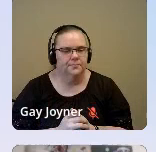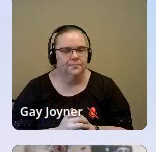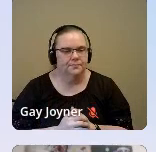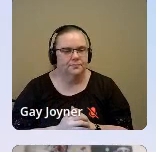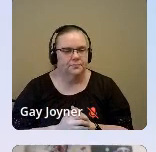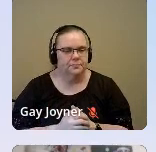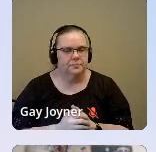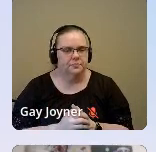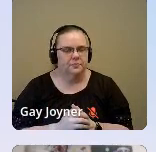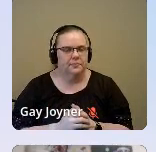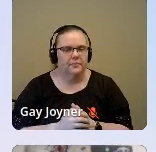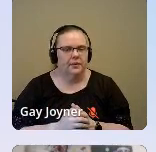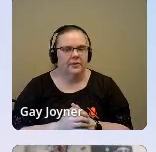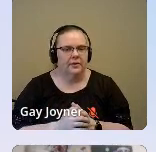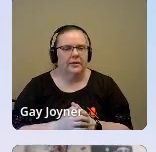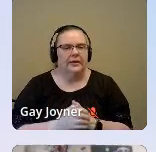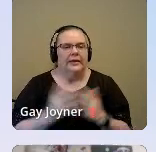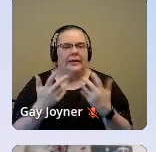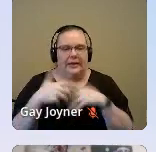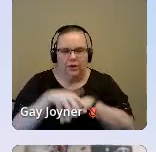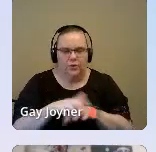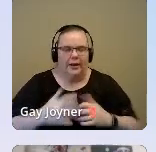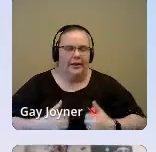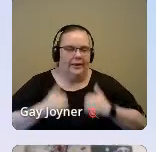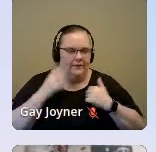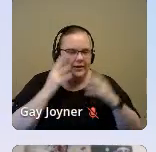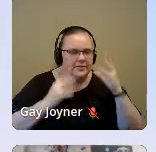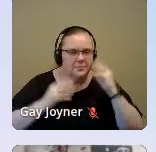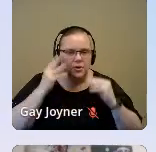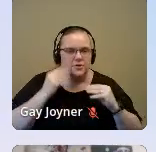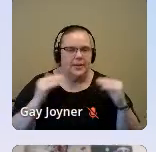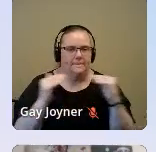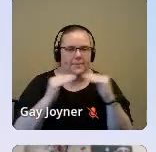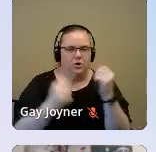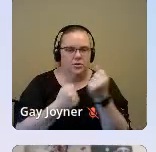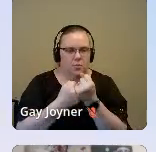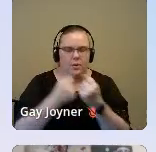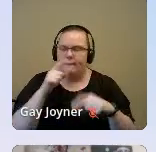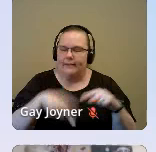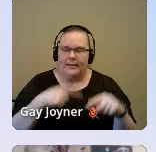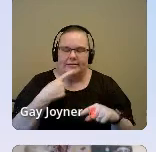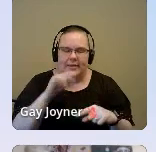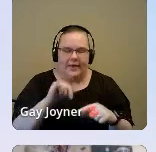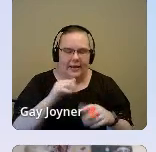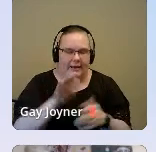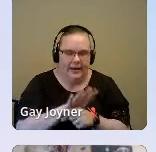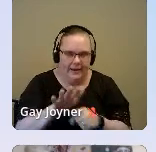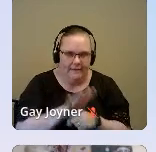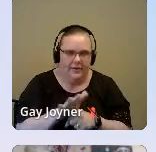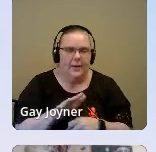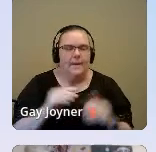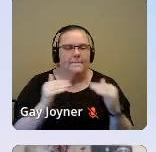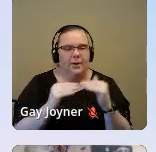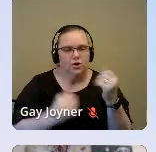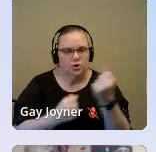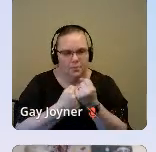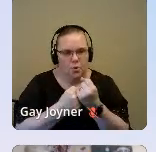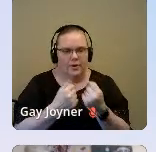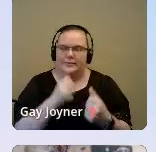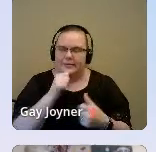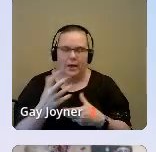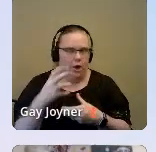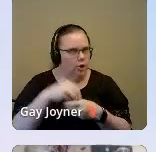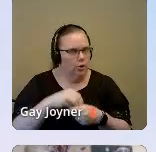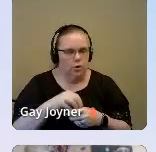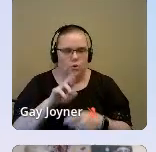Hands down, integrating lived experience and peer support, I can not say that enough. And peer support is not just including race. It also